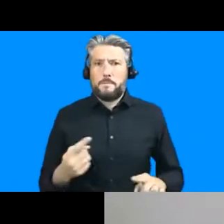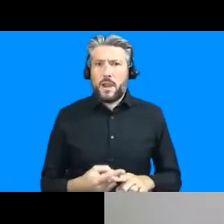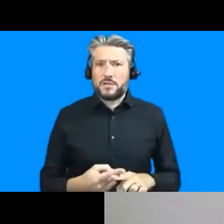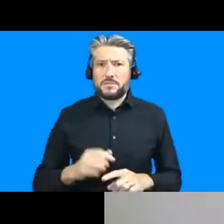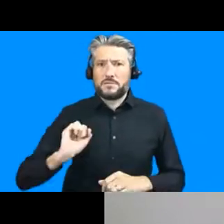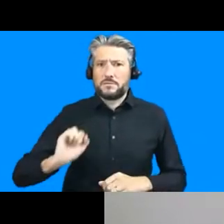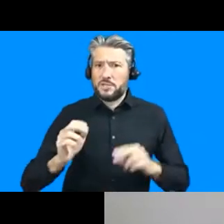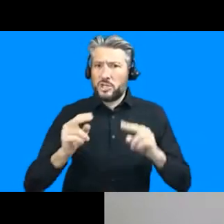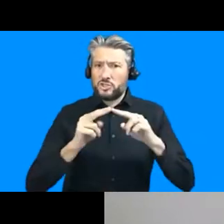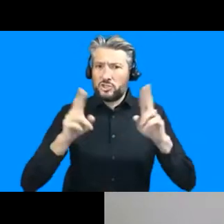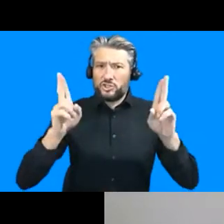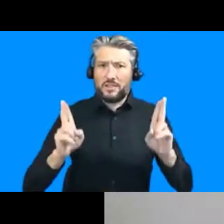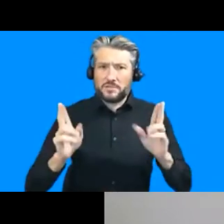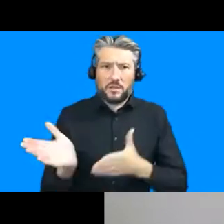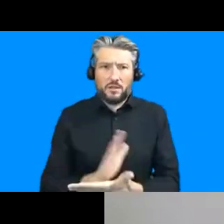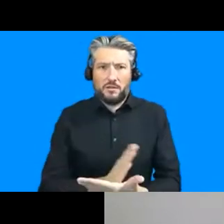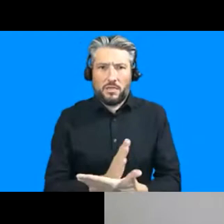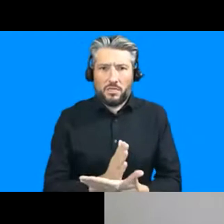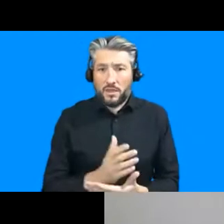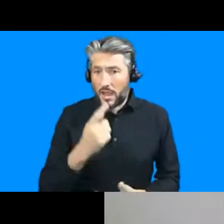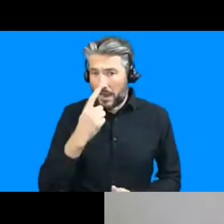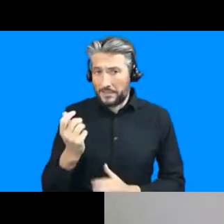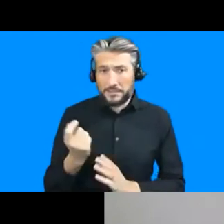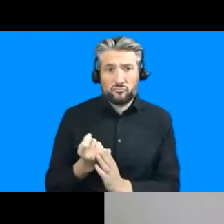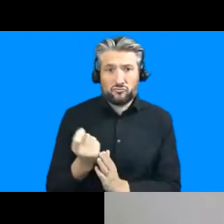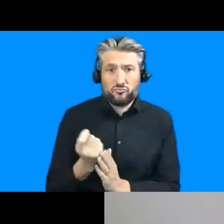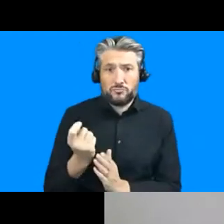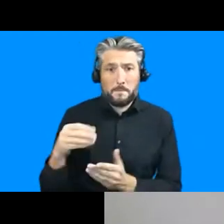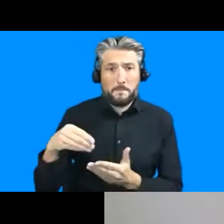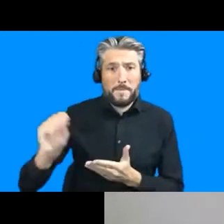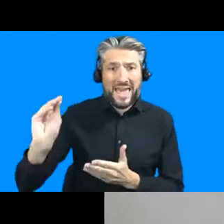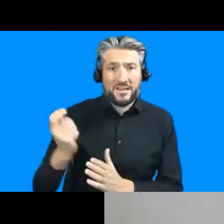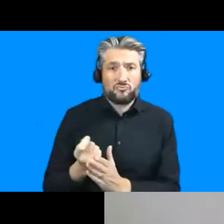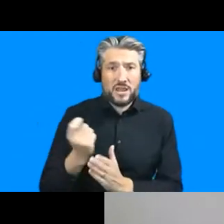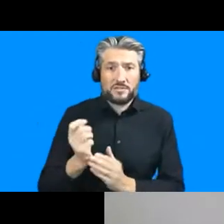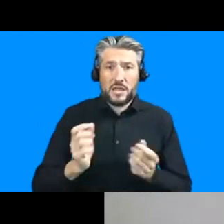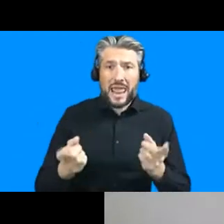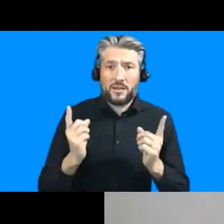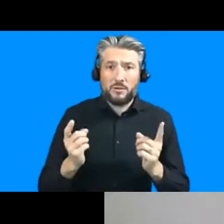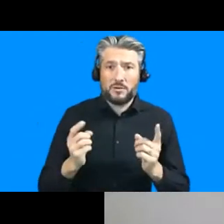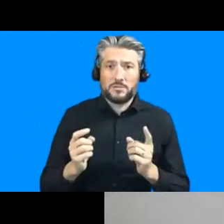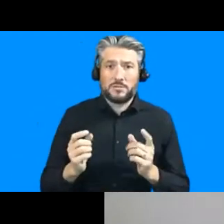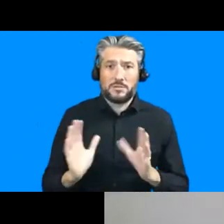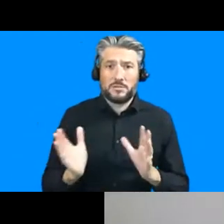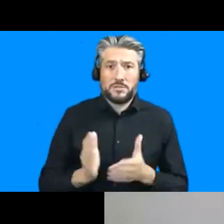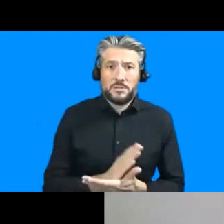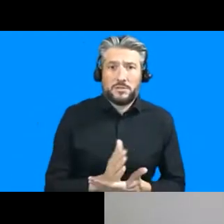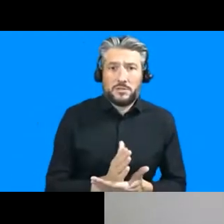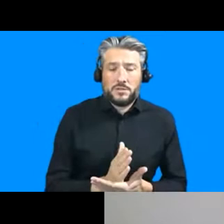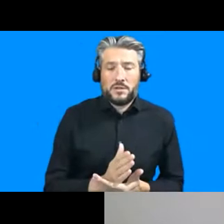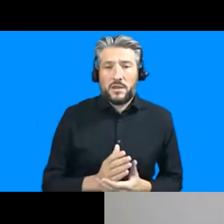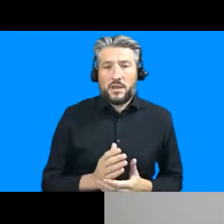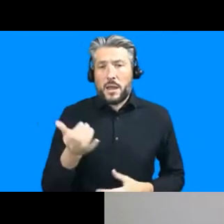slum landlords for the shacks they live in um and that might lead in turn to reverse migration from urban to rural